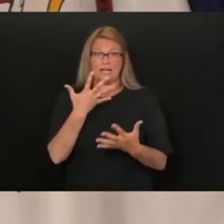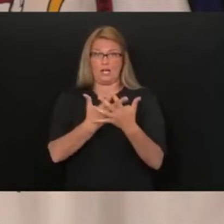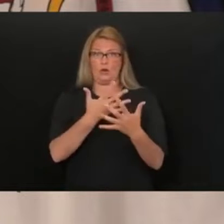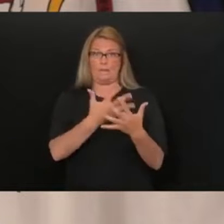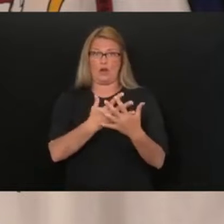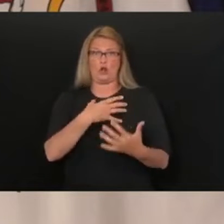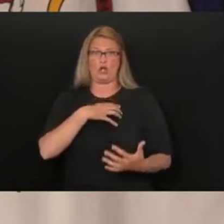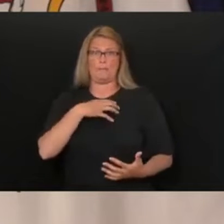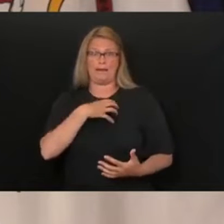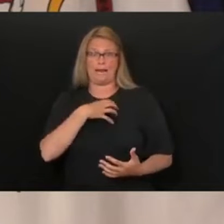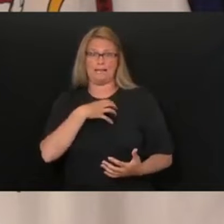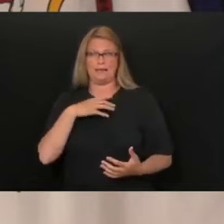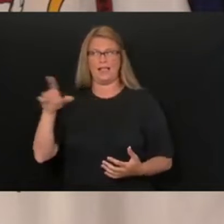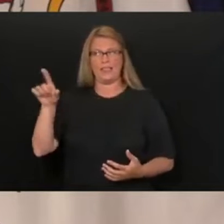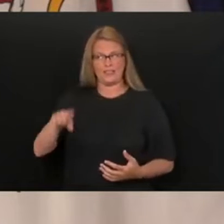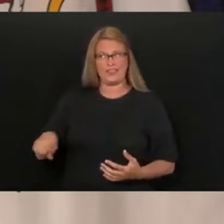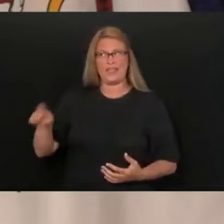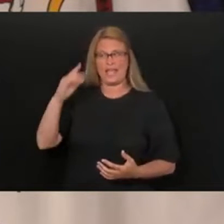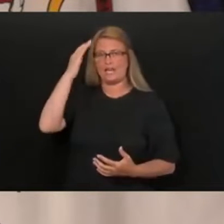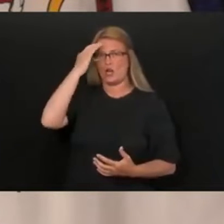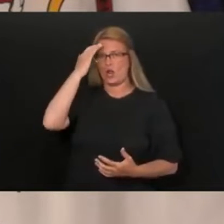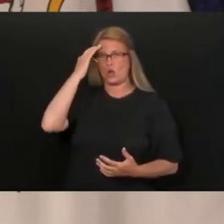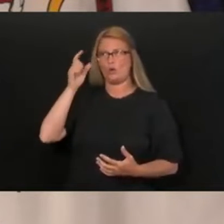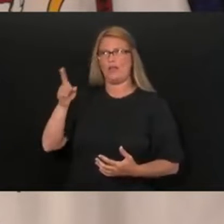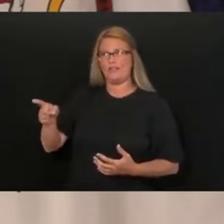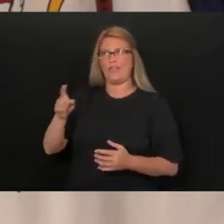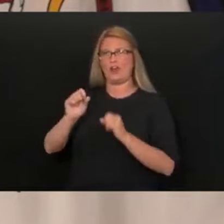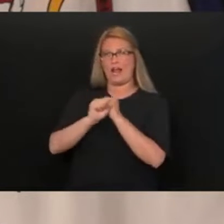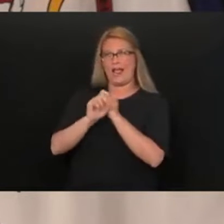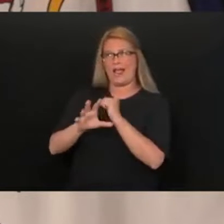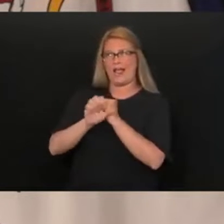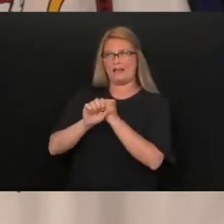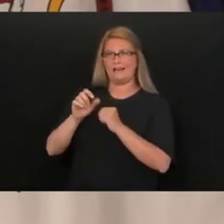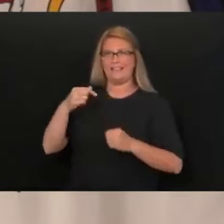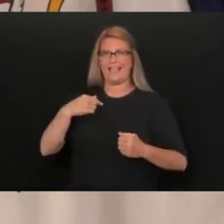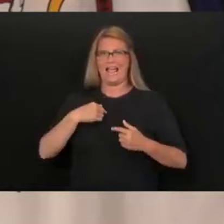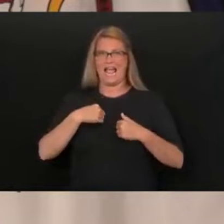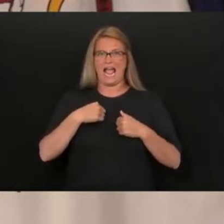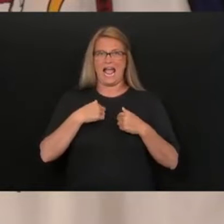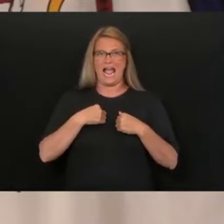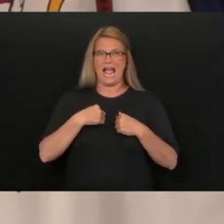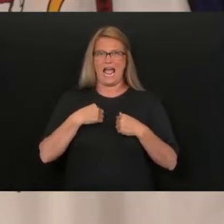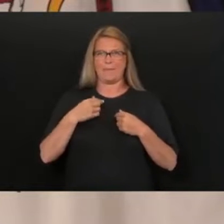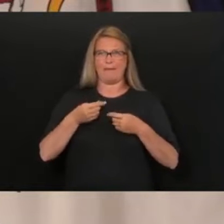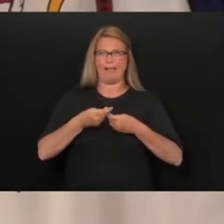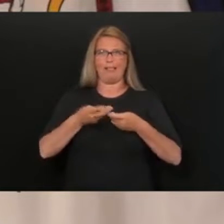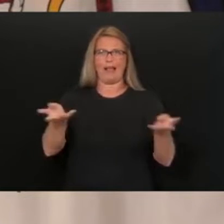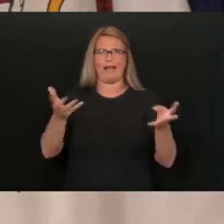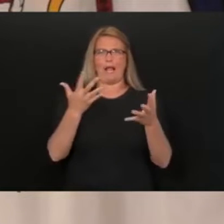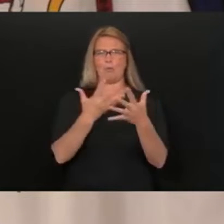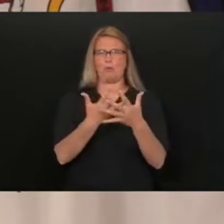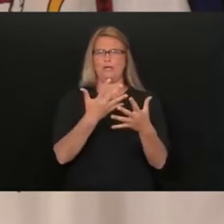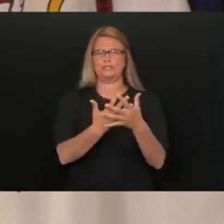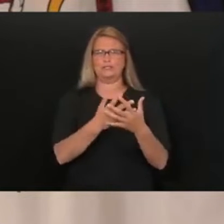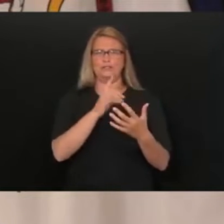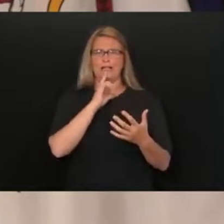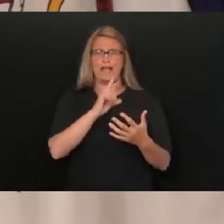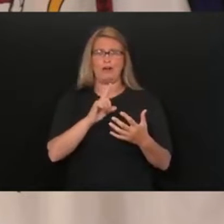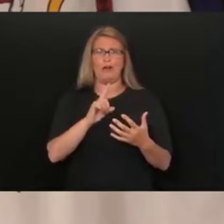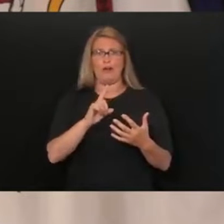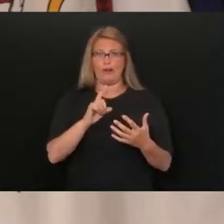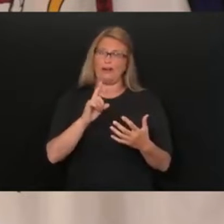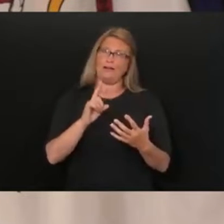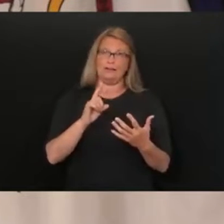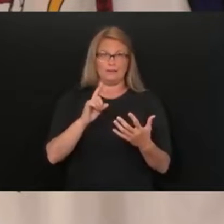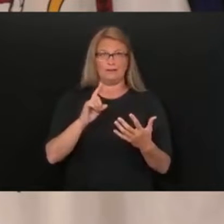know that they know that they're running an ad that's saying that I'm releasing prisoners and stuff that are criminals,